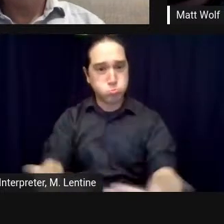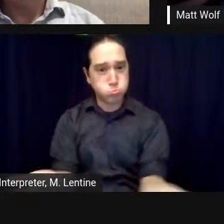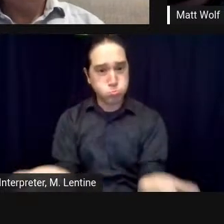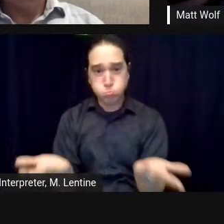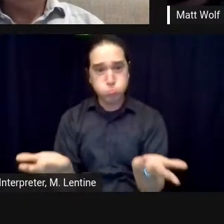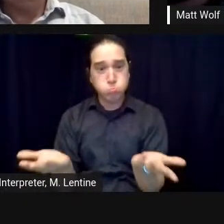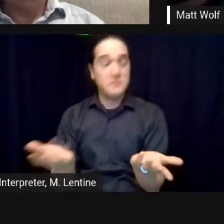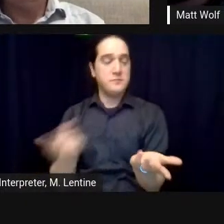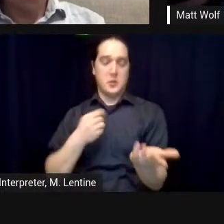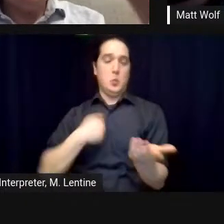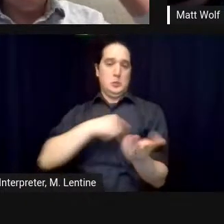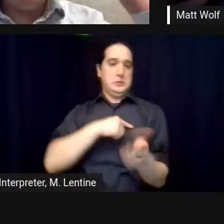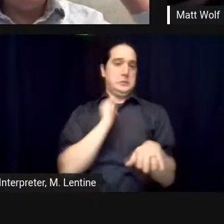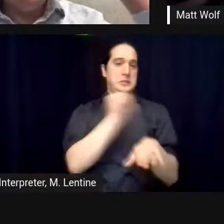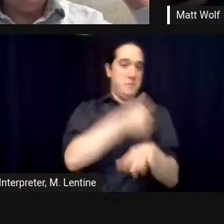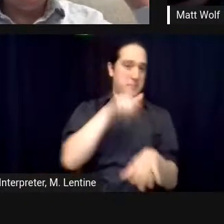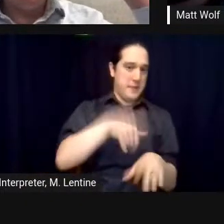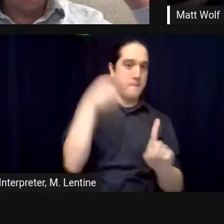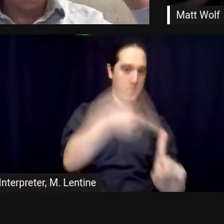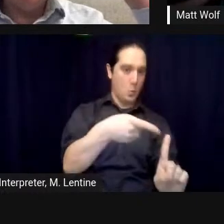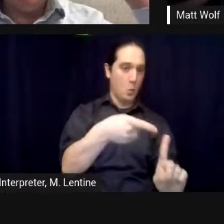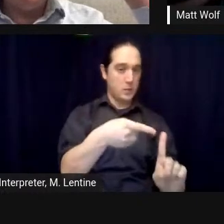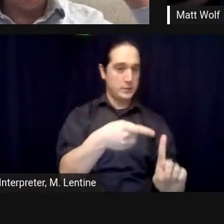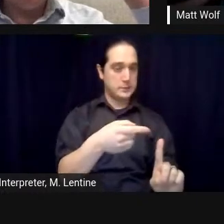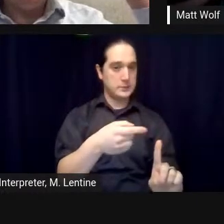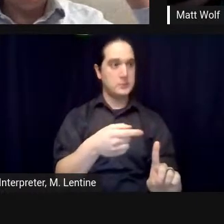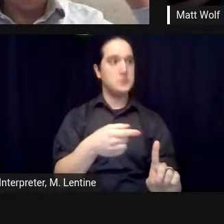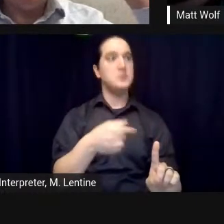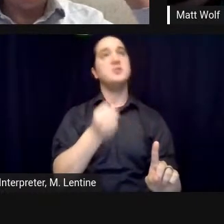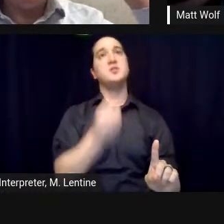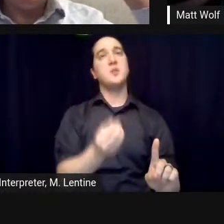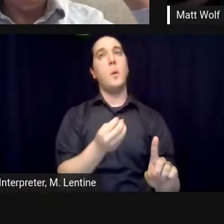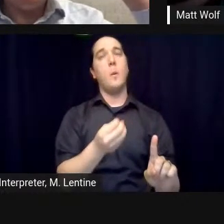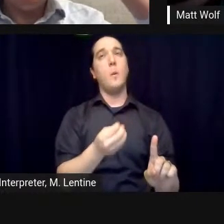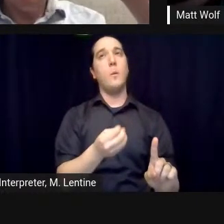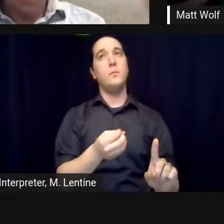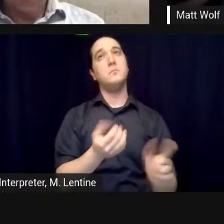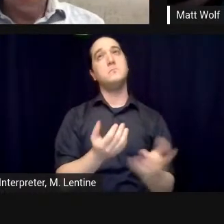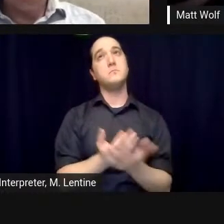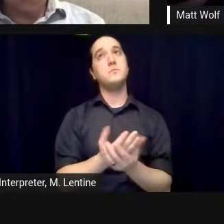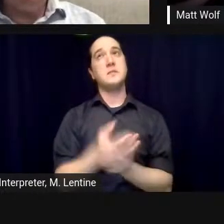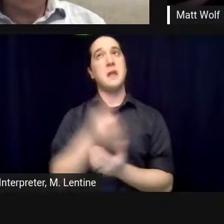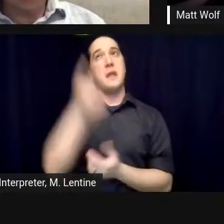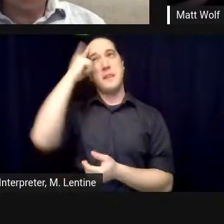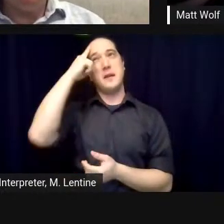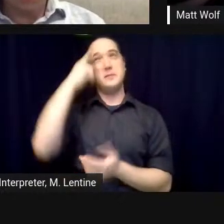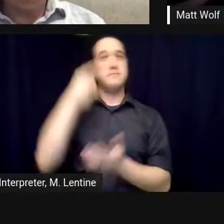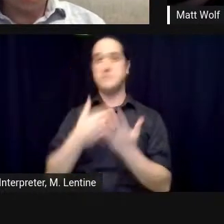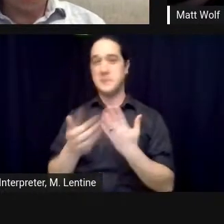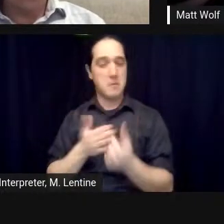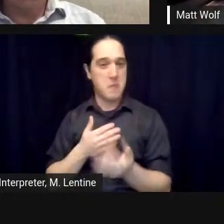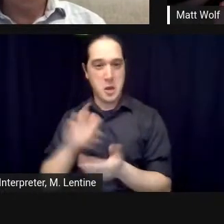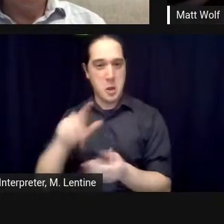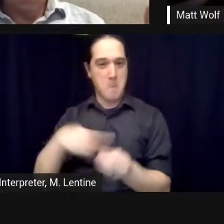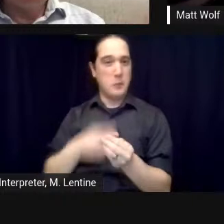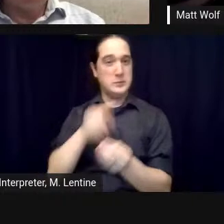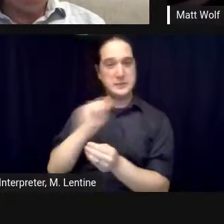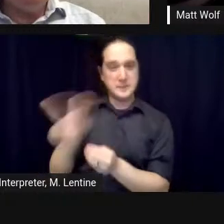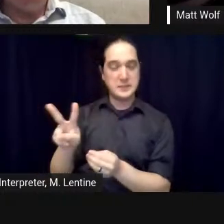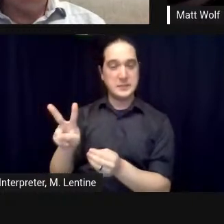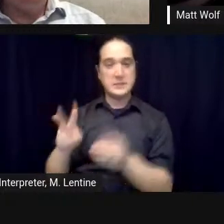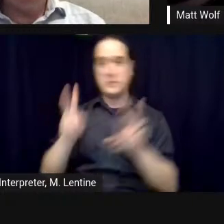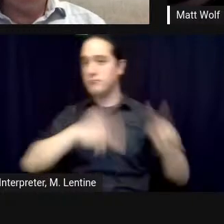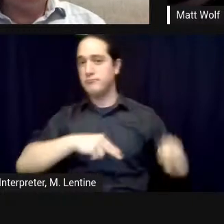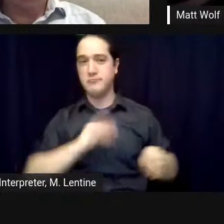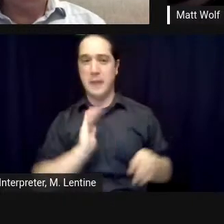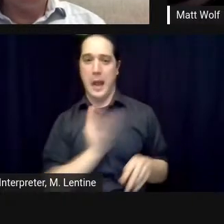yeah i almost would say you're 30 years ahead uh or something i mean what what is it like um to